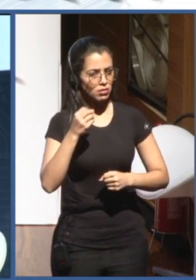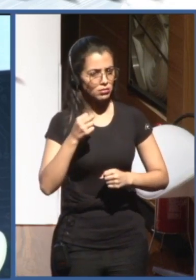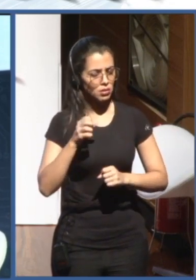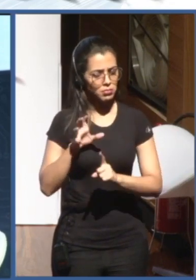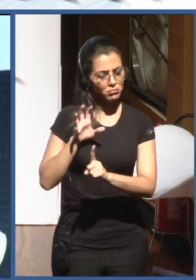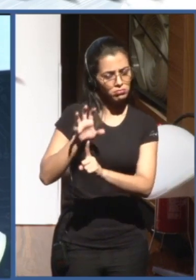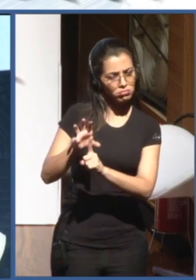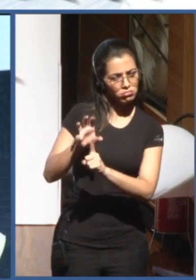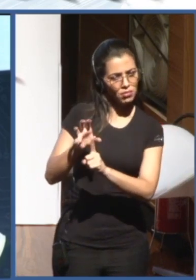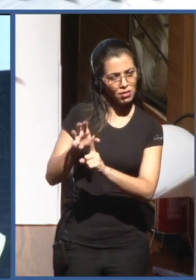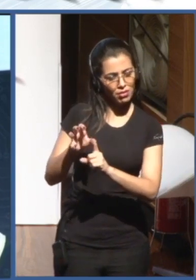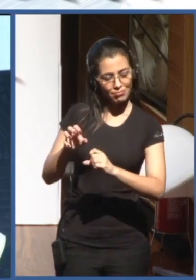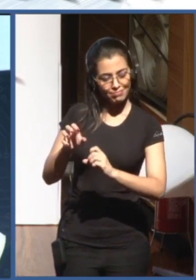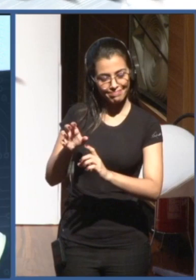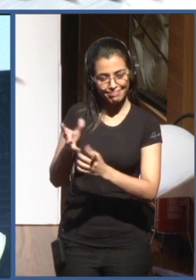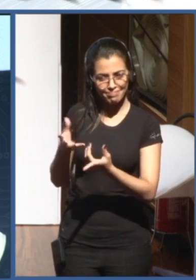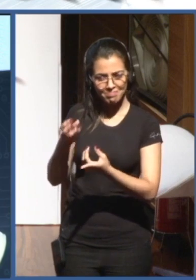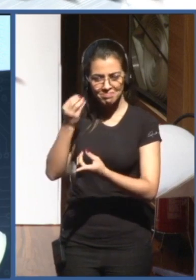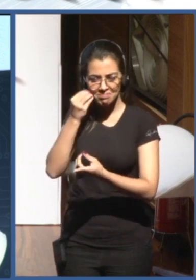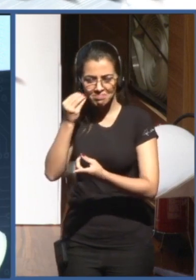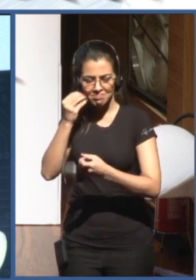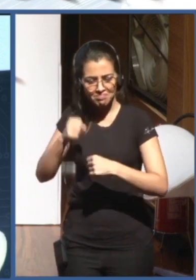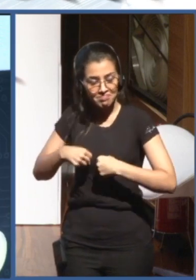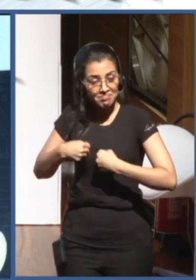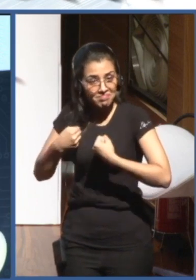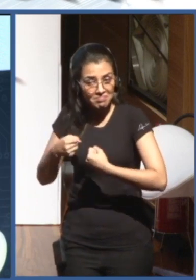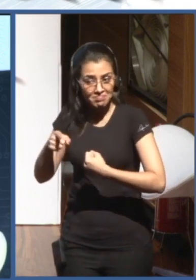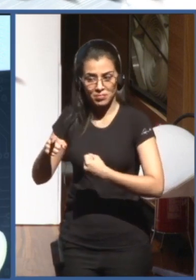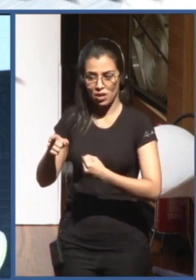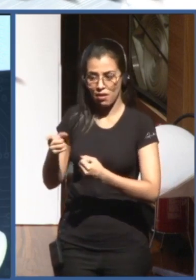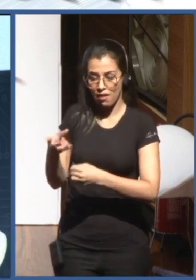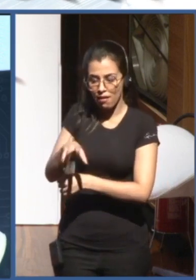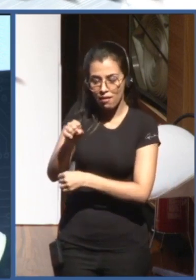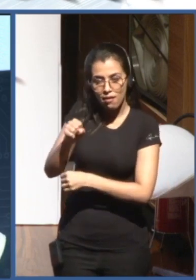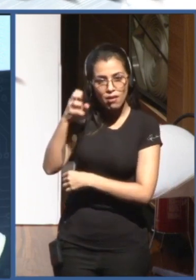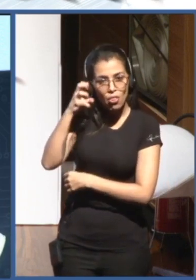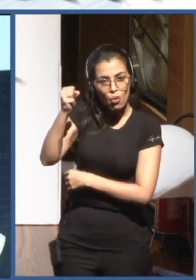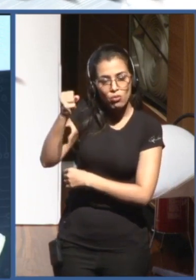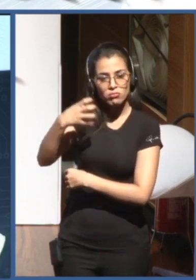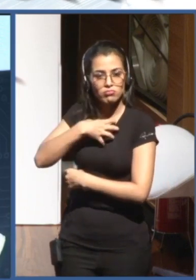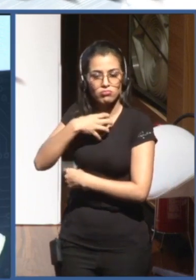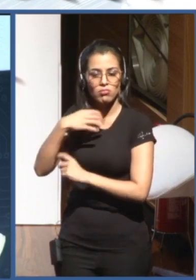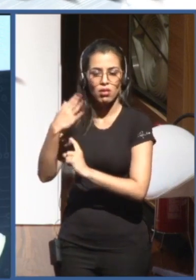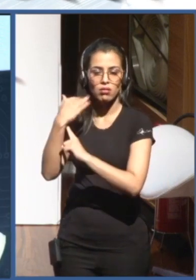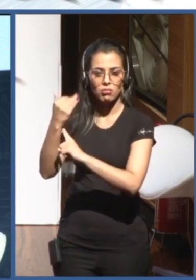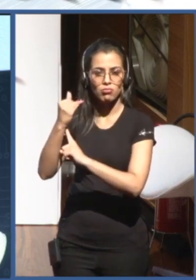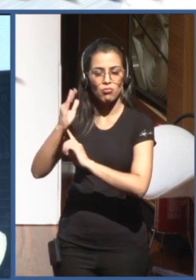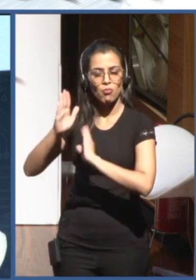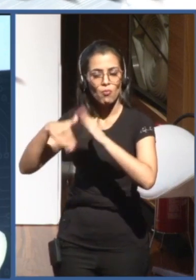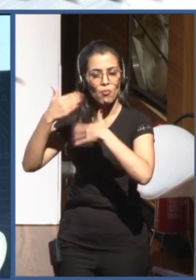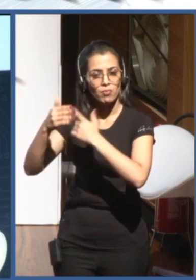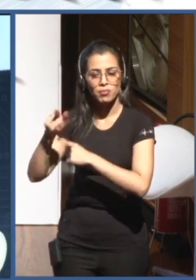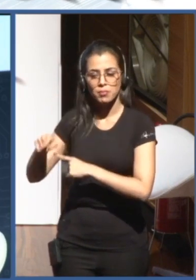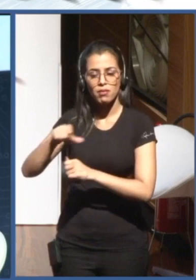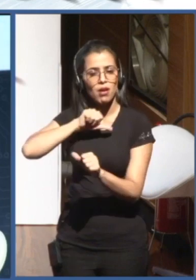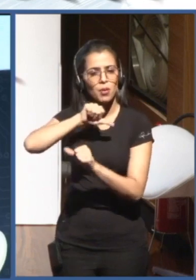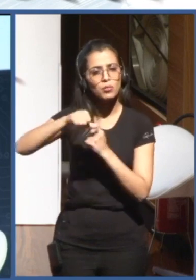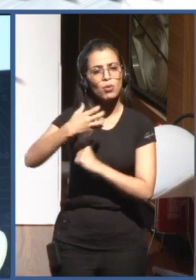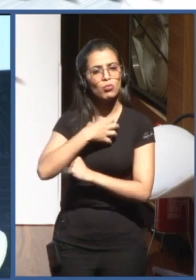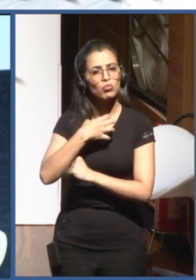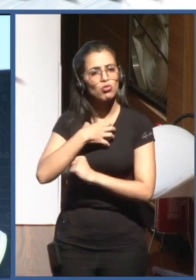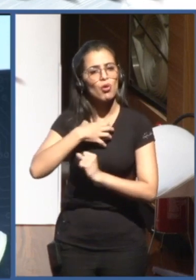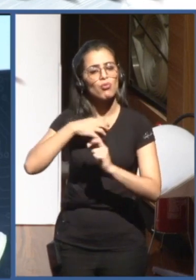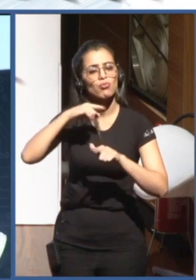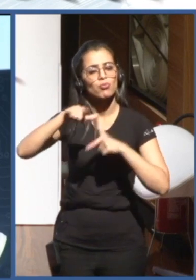of training, because in the future it what will change the rules of work and where they can generate many sources of